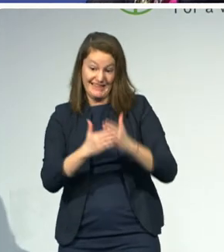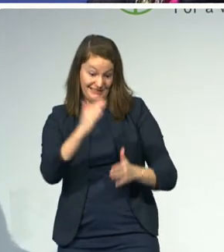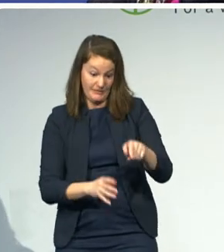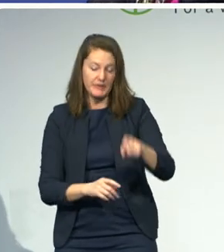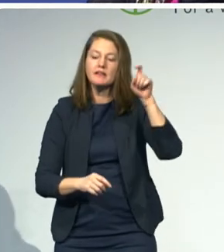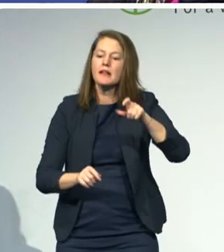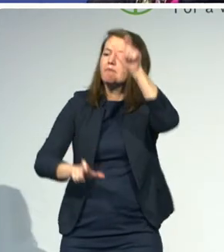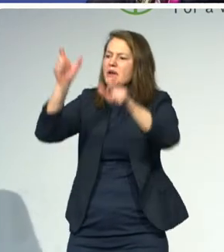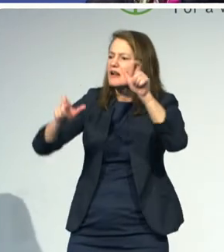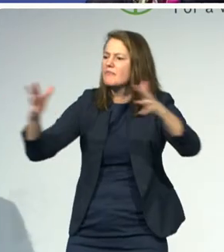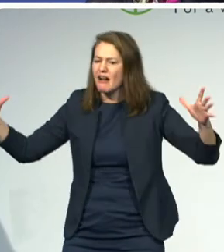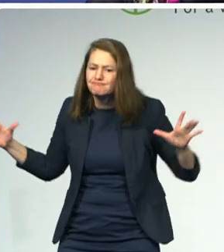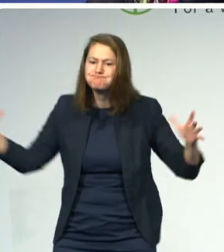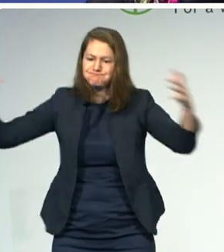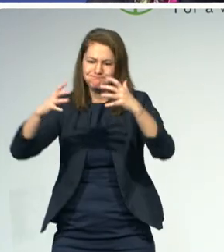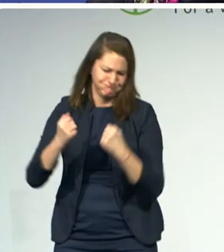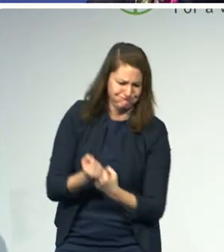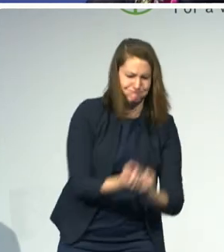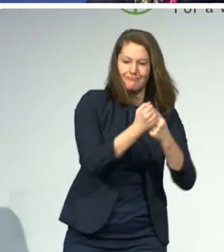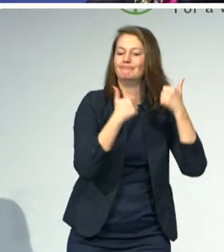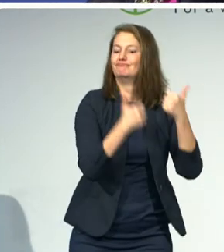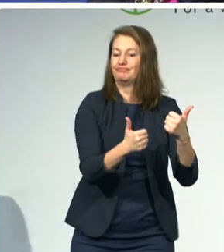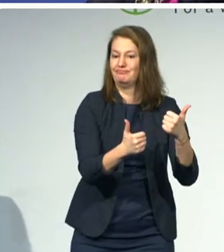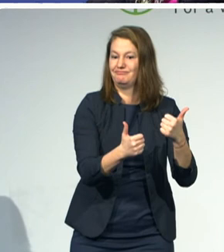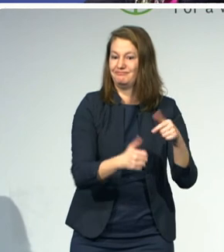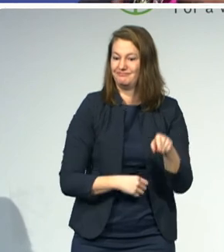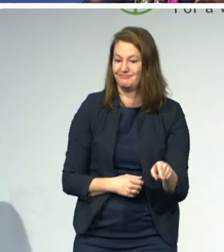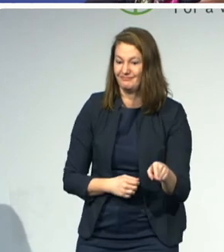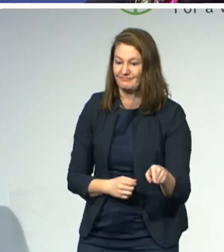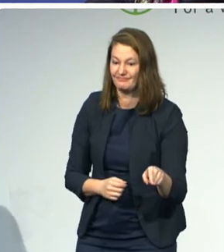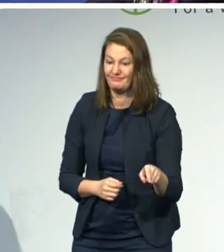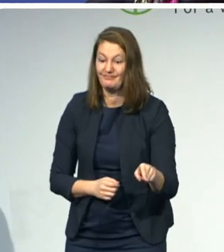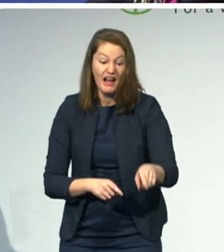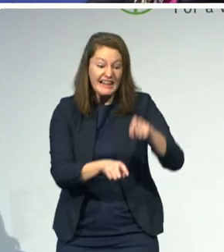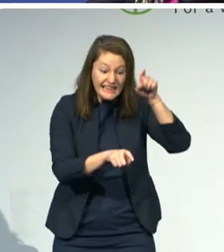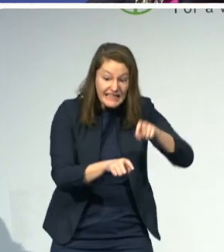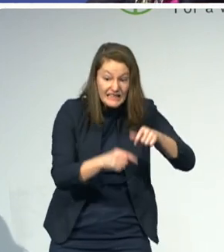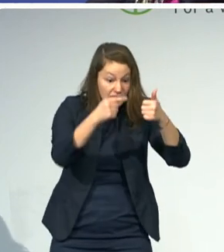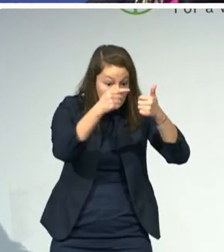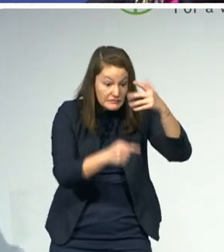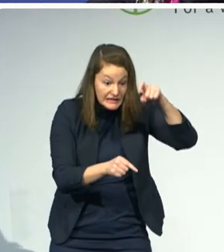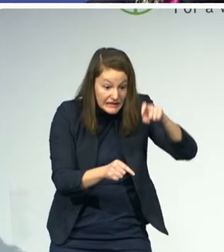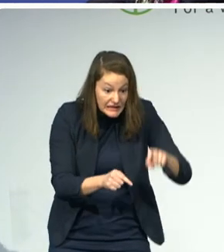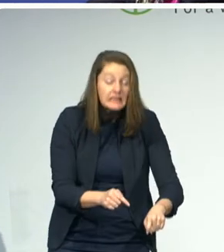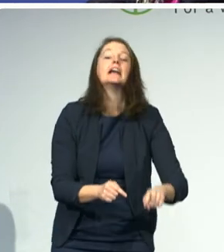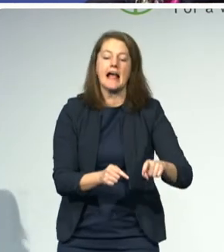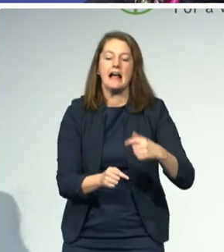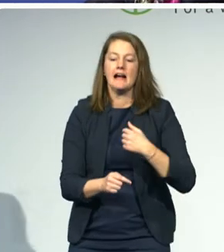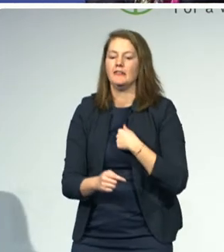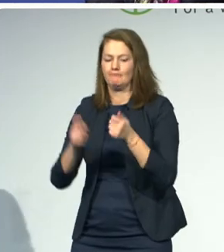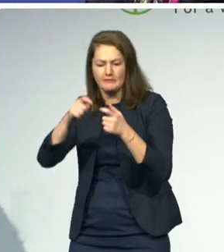takes donors, we know it takes technical experts, we know it takes teachers, it takes parents,